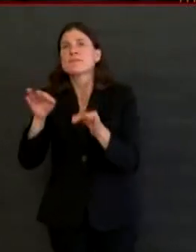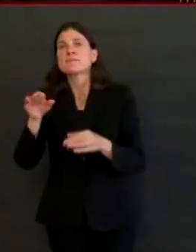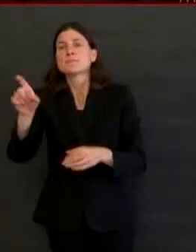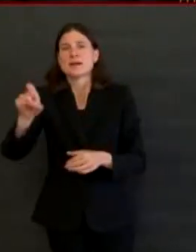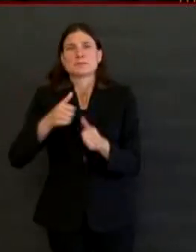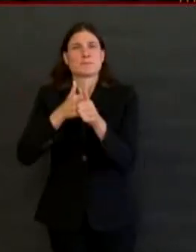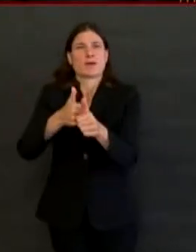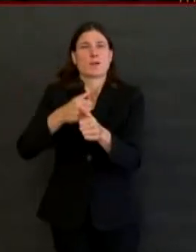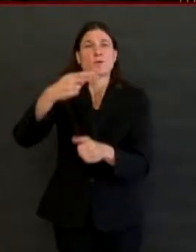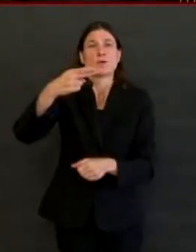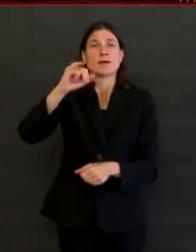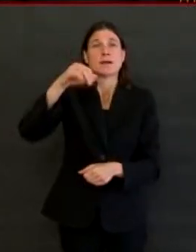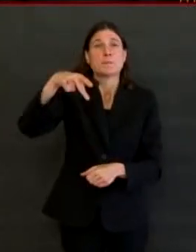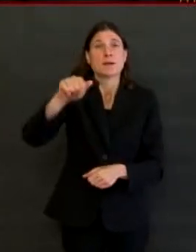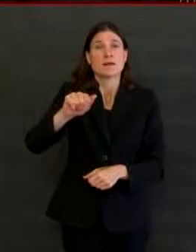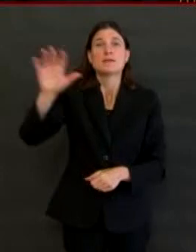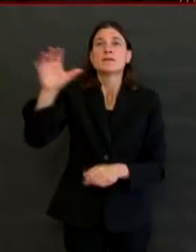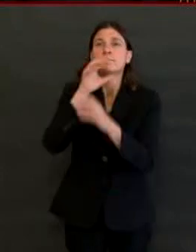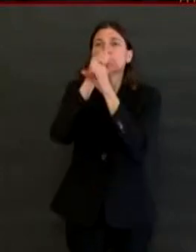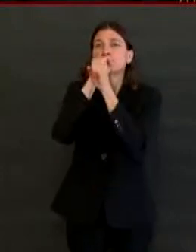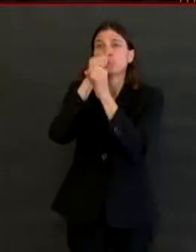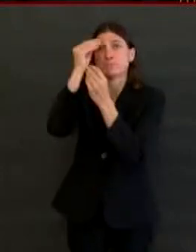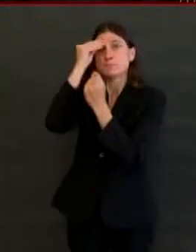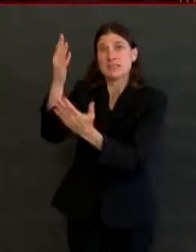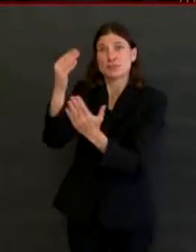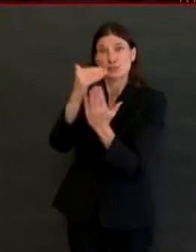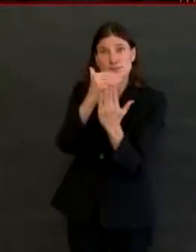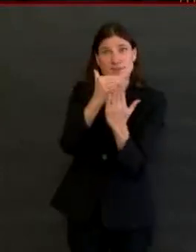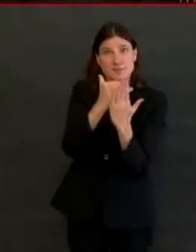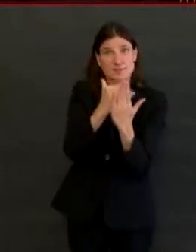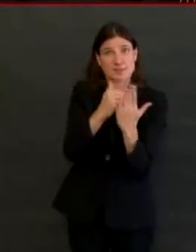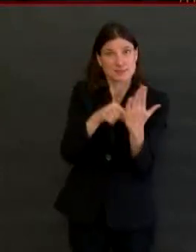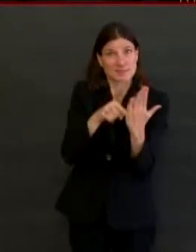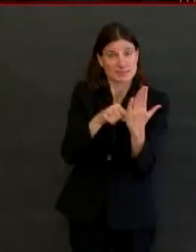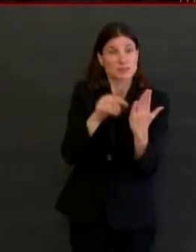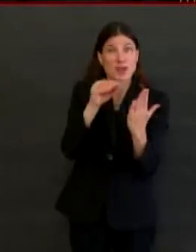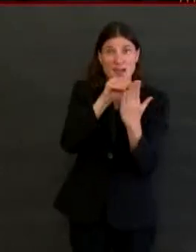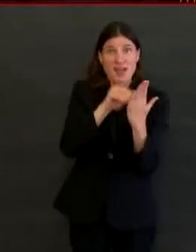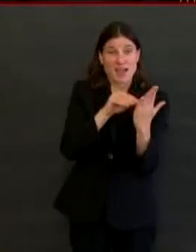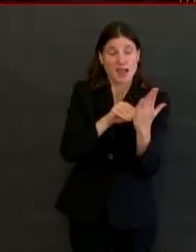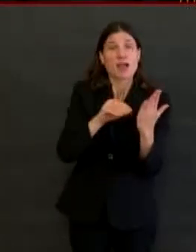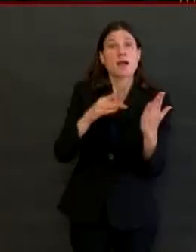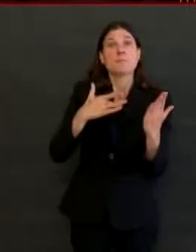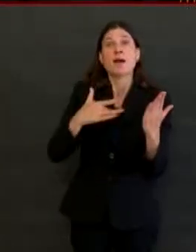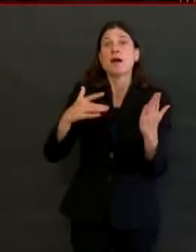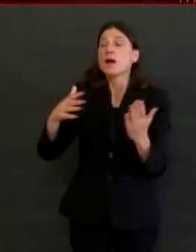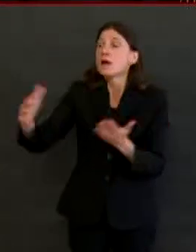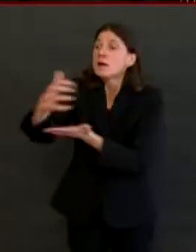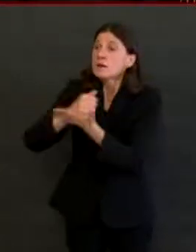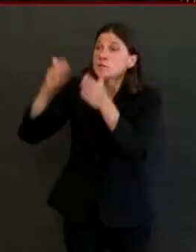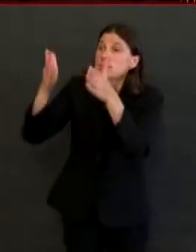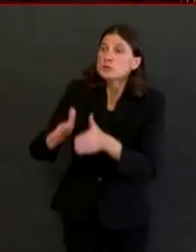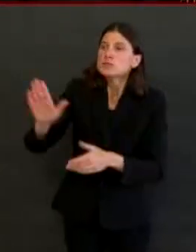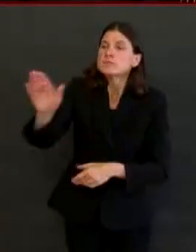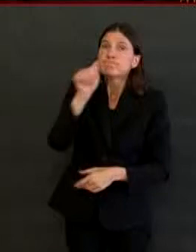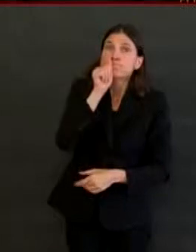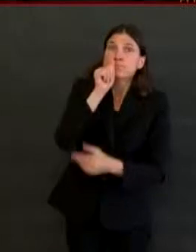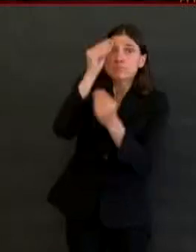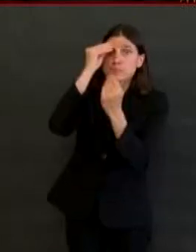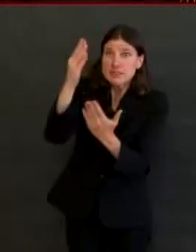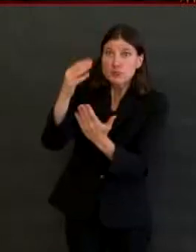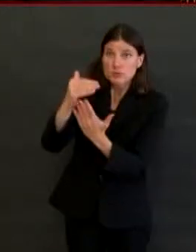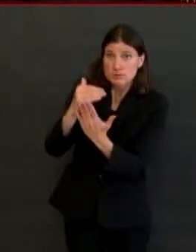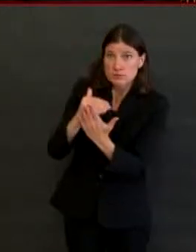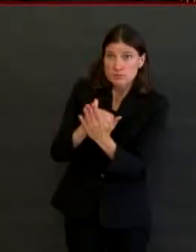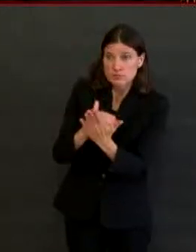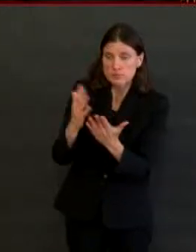is not destroyed after 14 days. I quite frankly don't know how long we keep it. But the only reason we would use it and the only way we would use it was for our purposes.